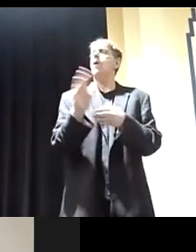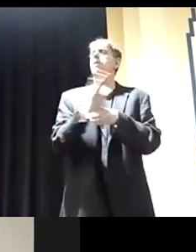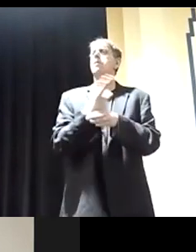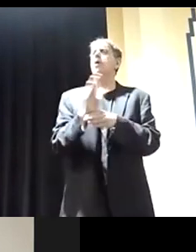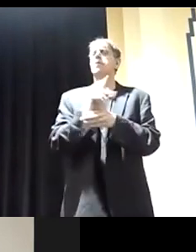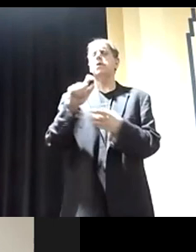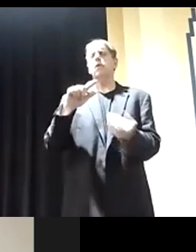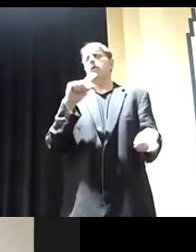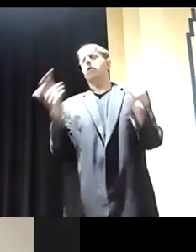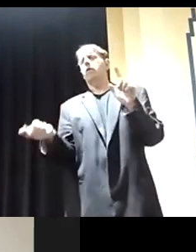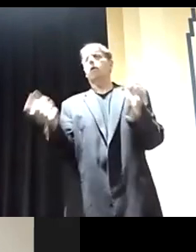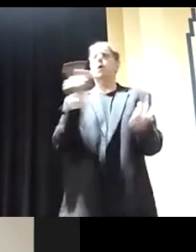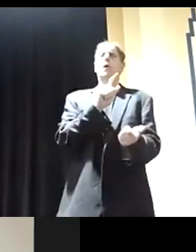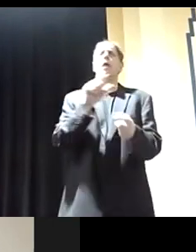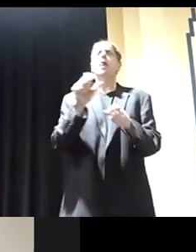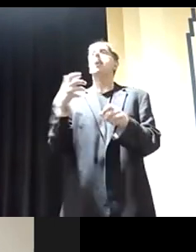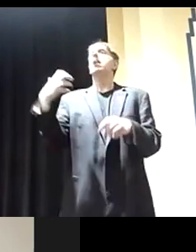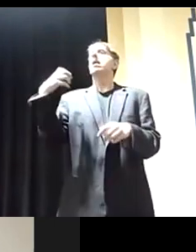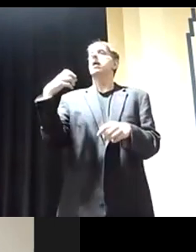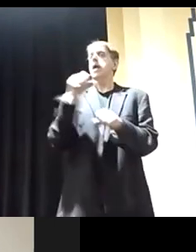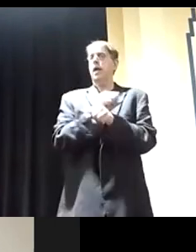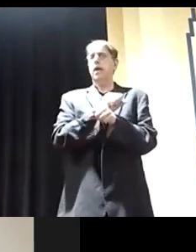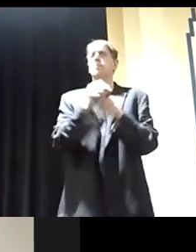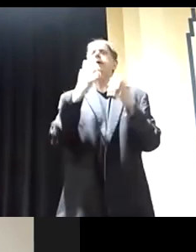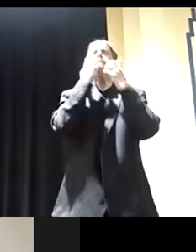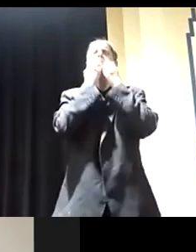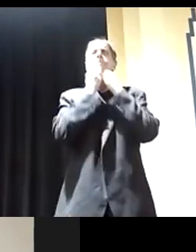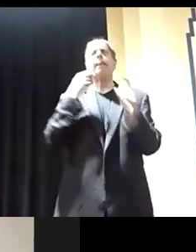way around where the employee is the one that you need to value.